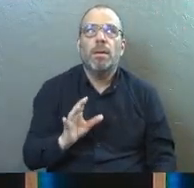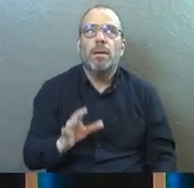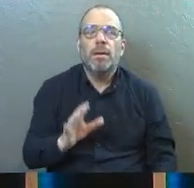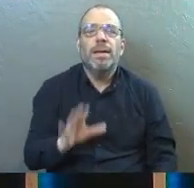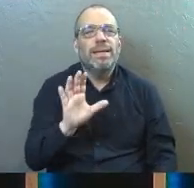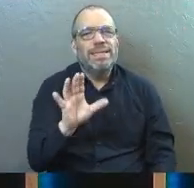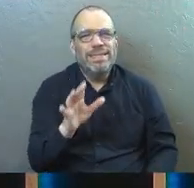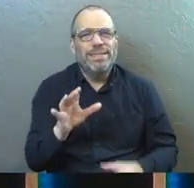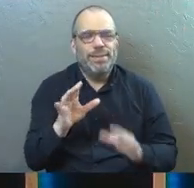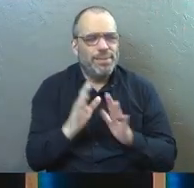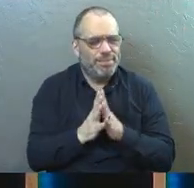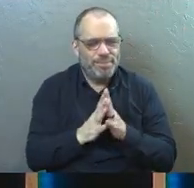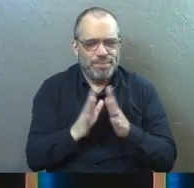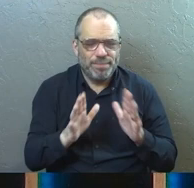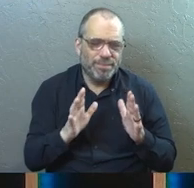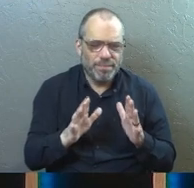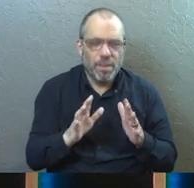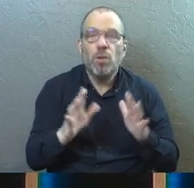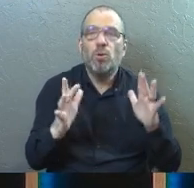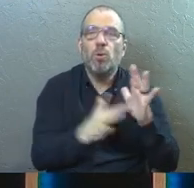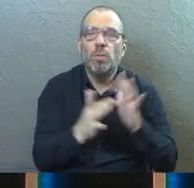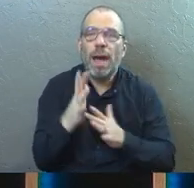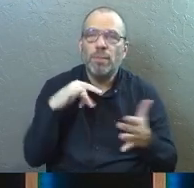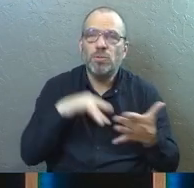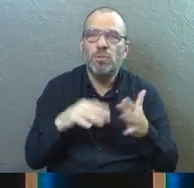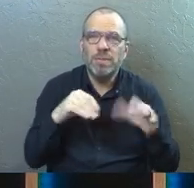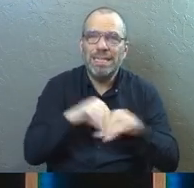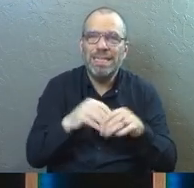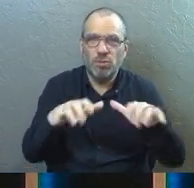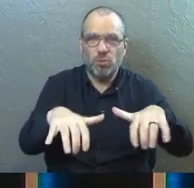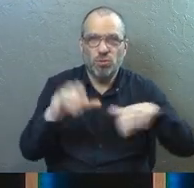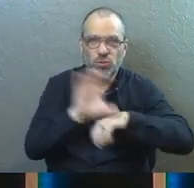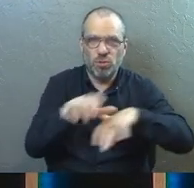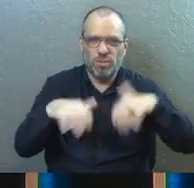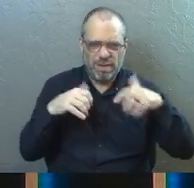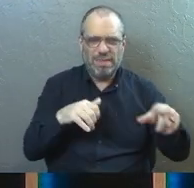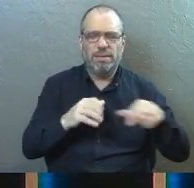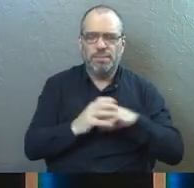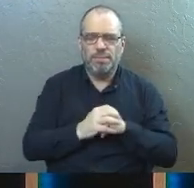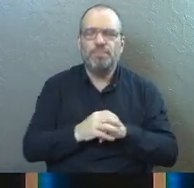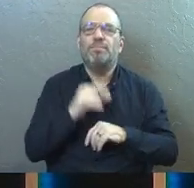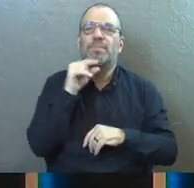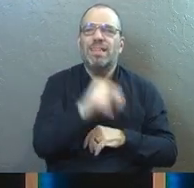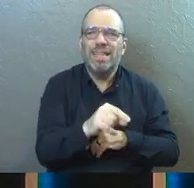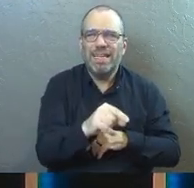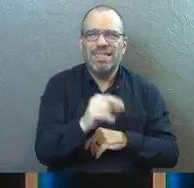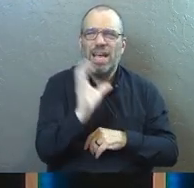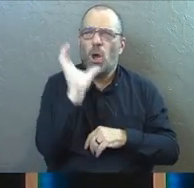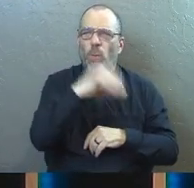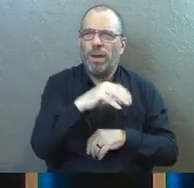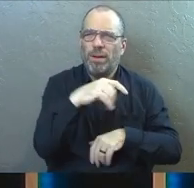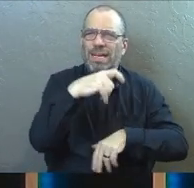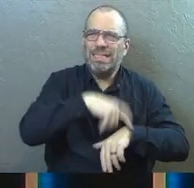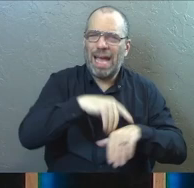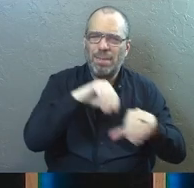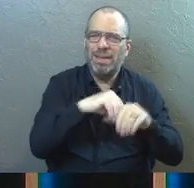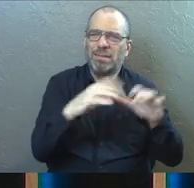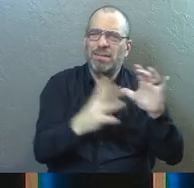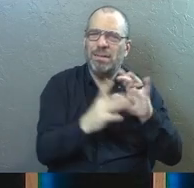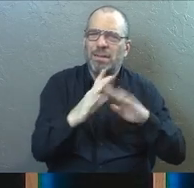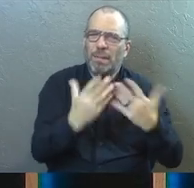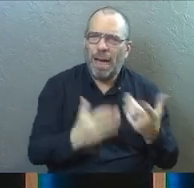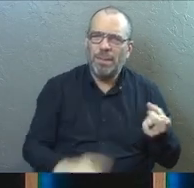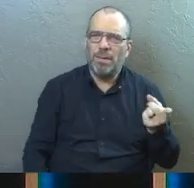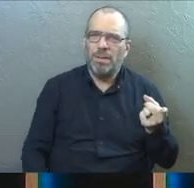Again, I'll just tell you, you Bible students in the room who are curious about these things. This is a weird moment in scripture.